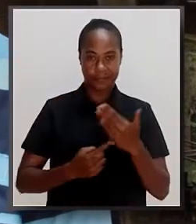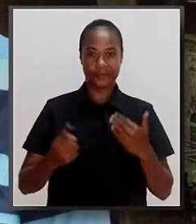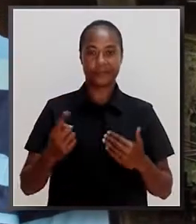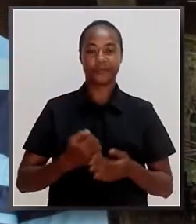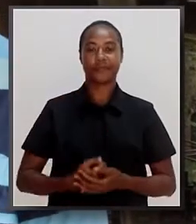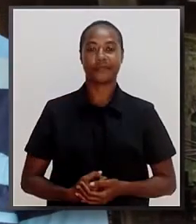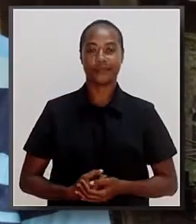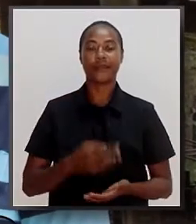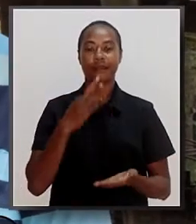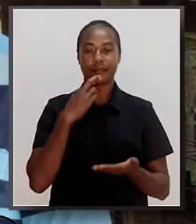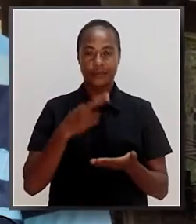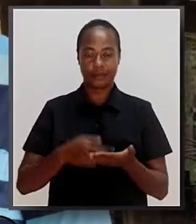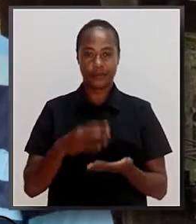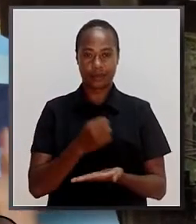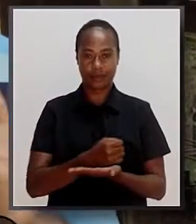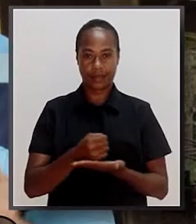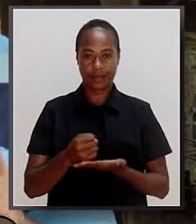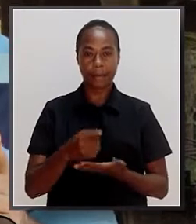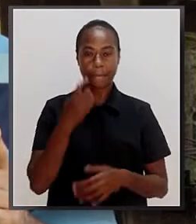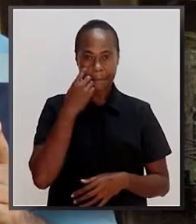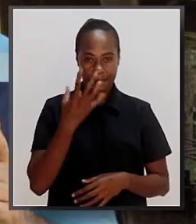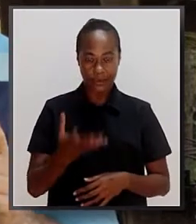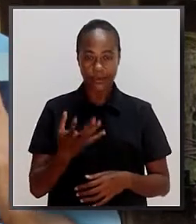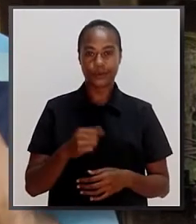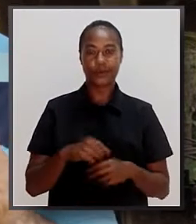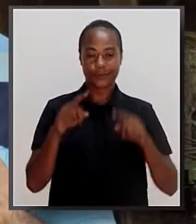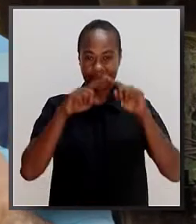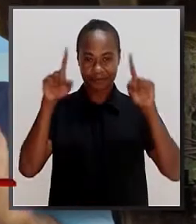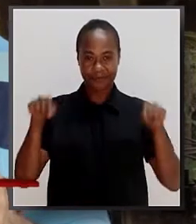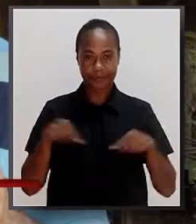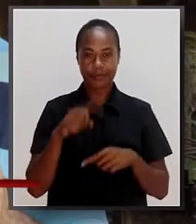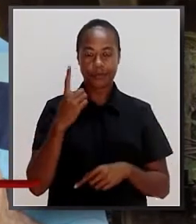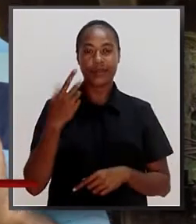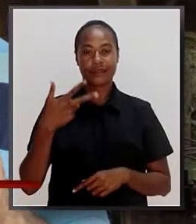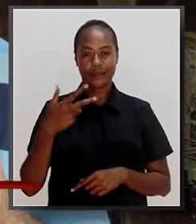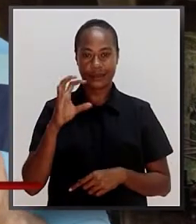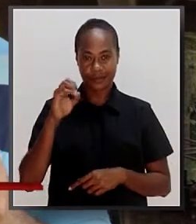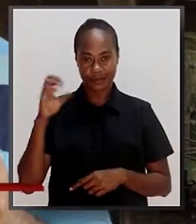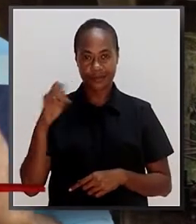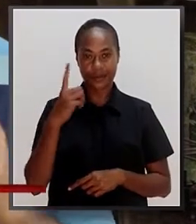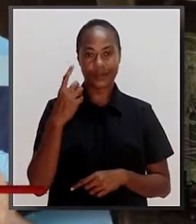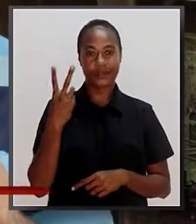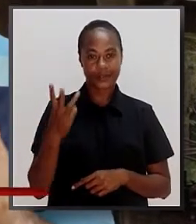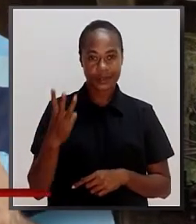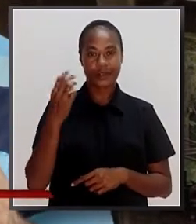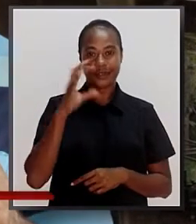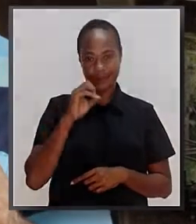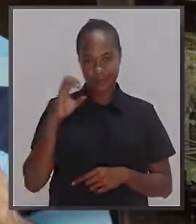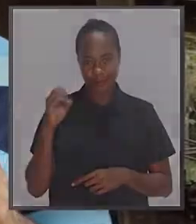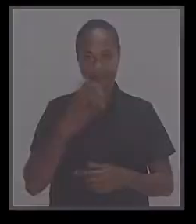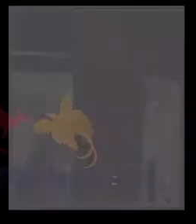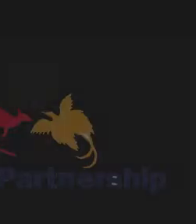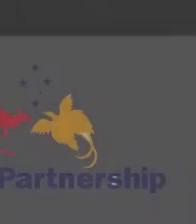African swine fever, report to the Agriculture Office or call NACIA on toll fee number 1-800-1332.